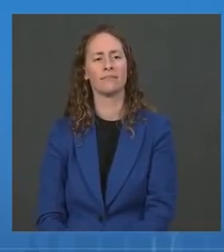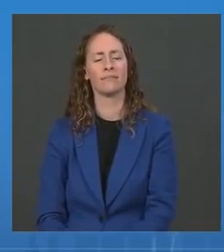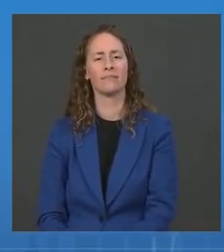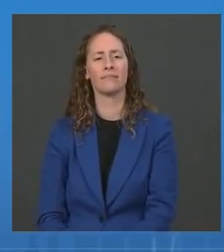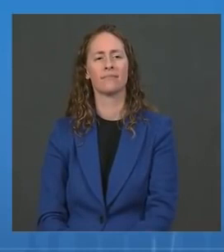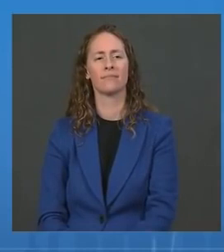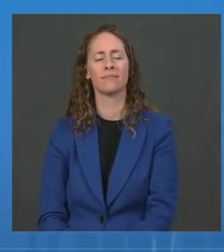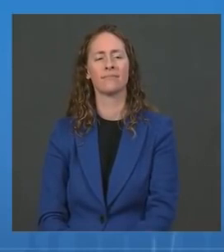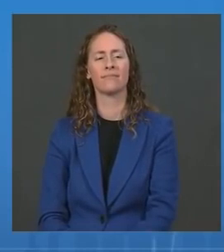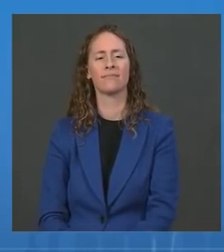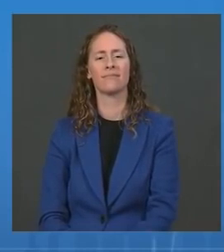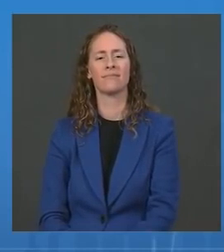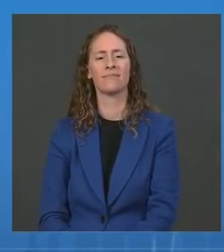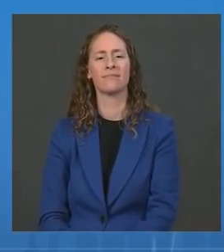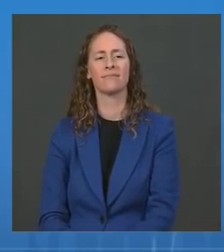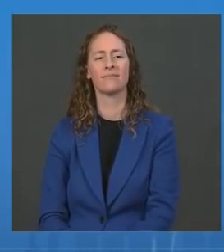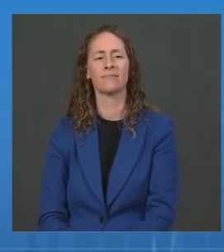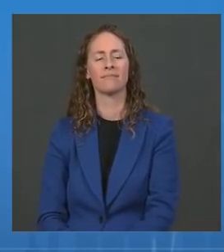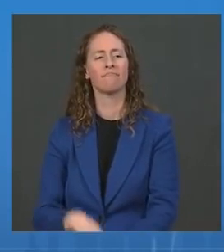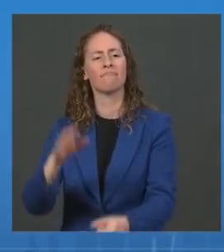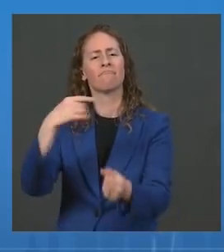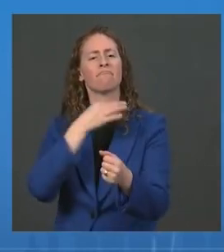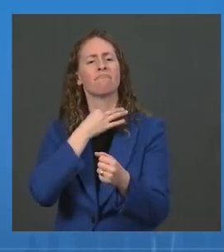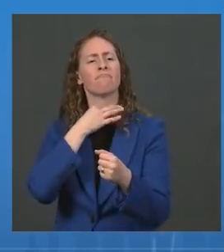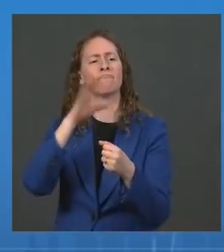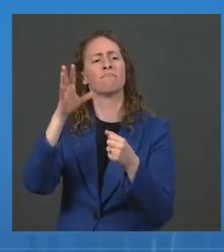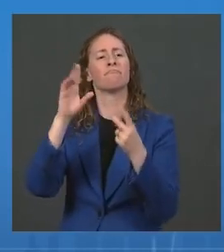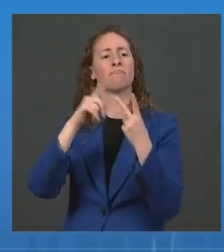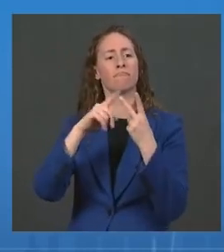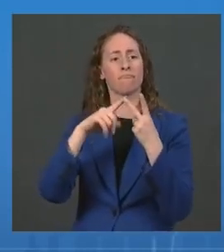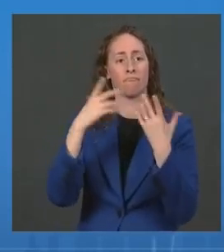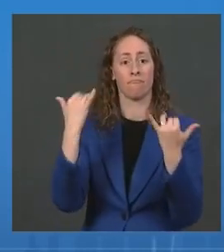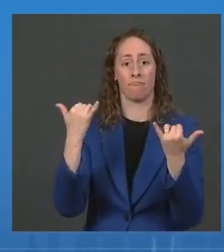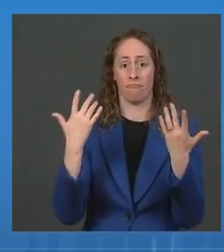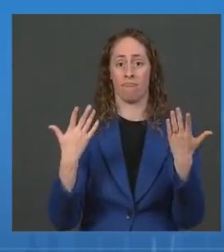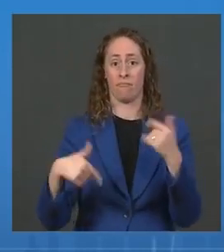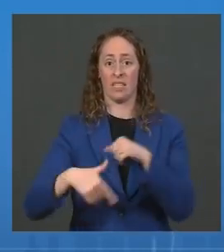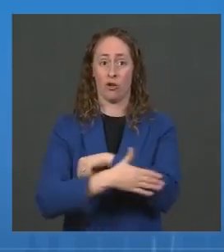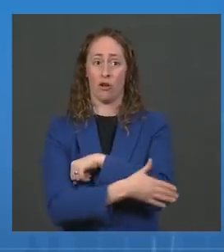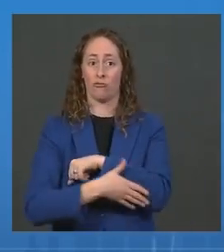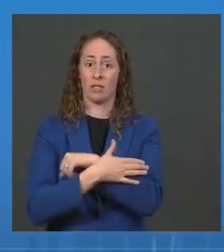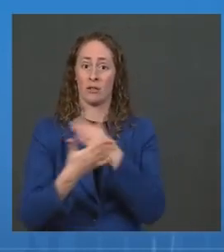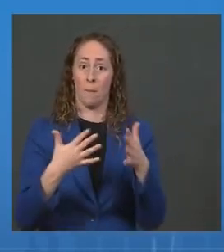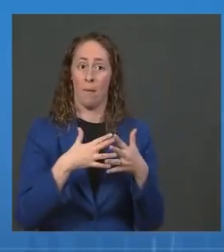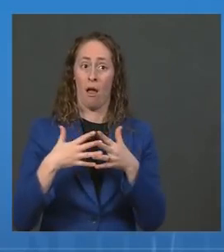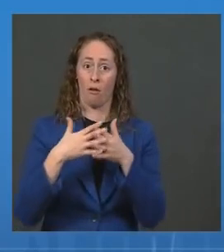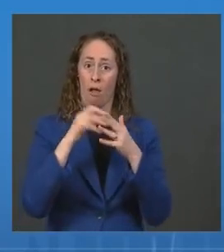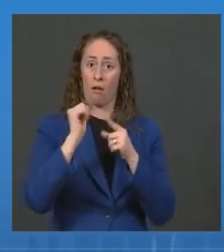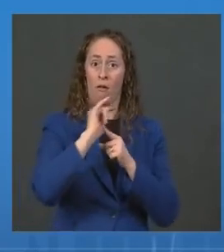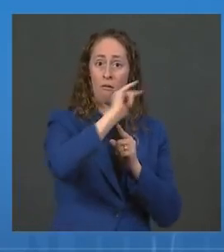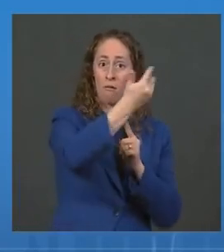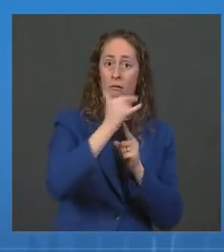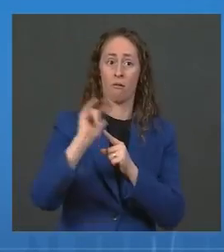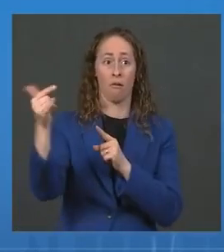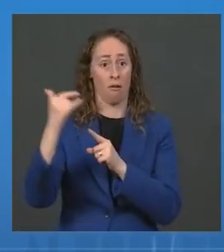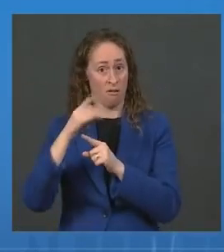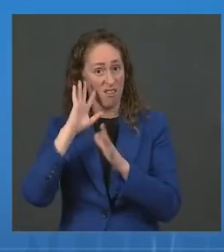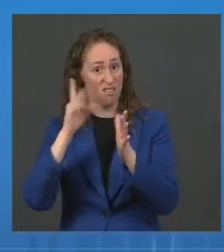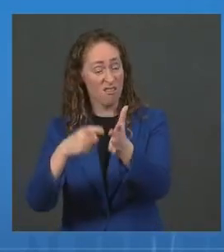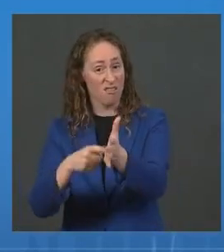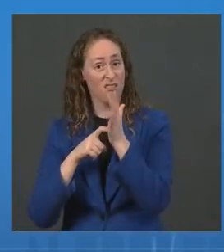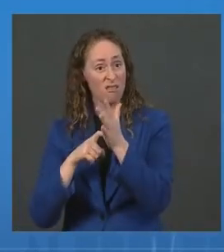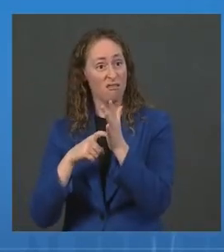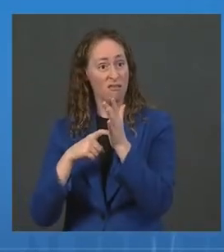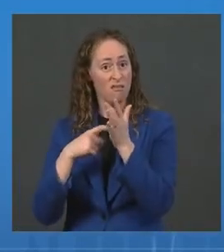domestic flights or is that something that could still be possible in the future? Thank you. Dr. Murphy, do you want to start with the first